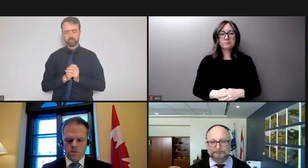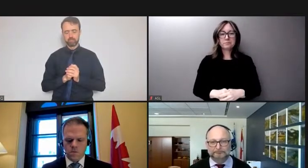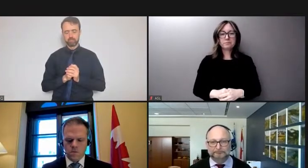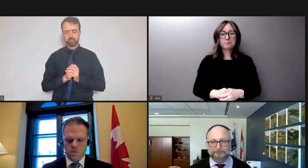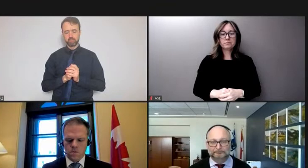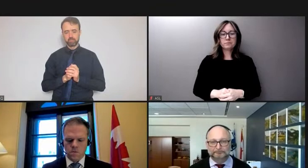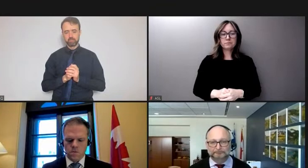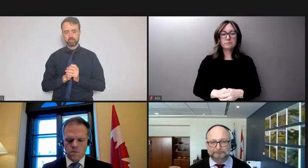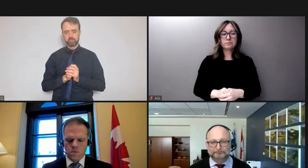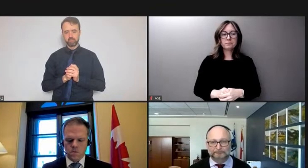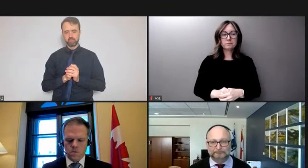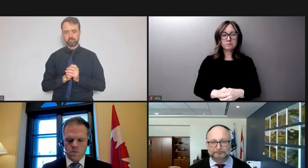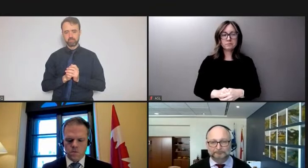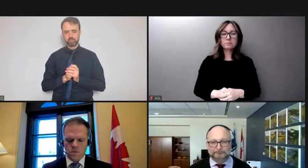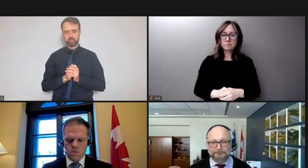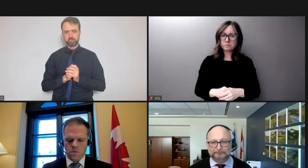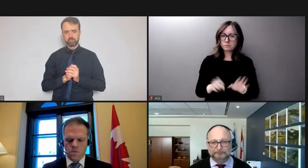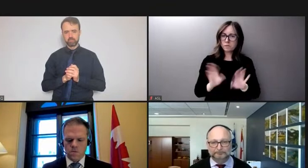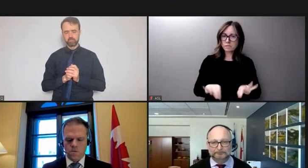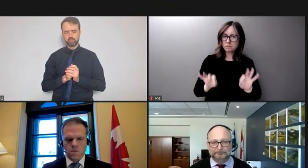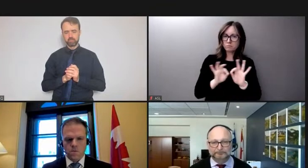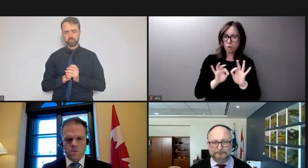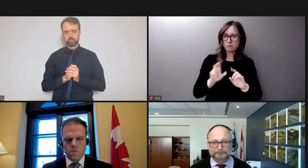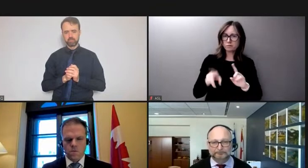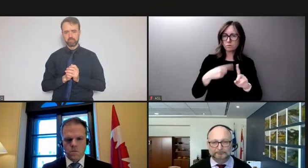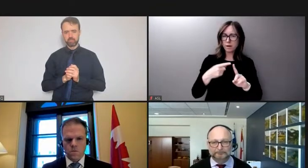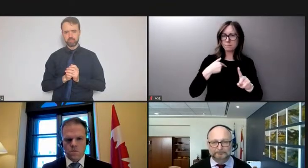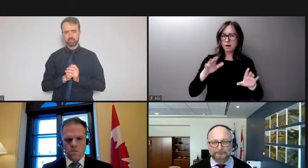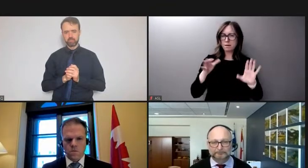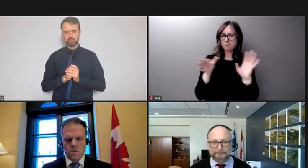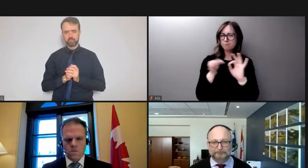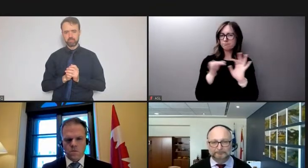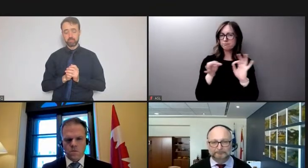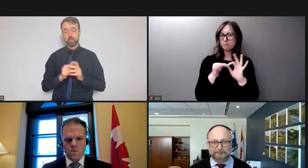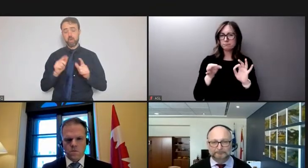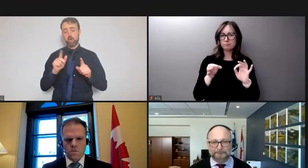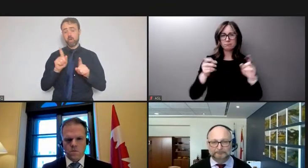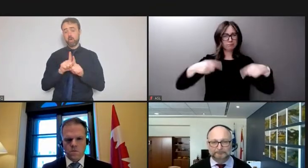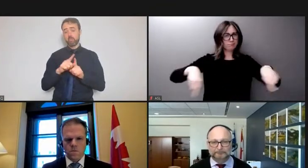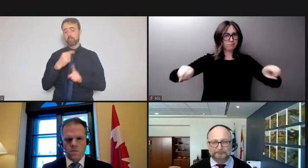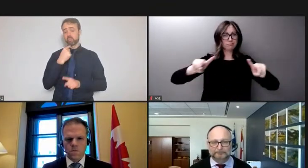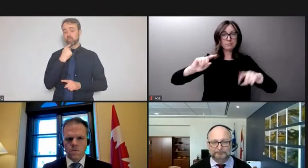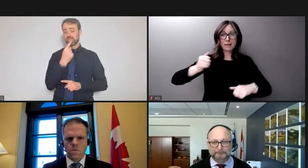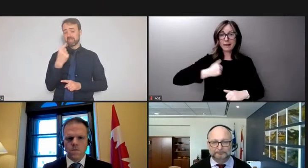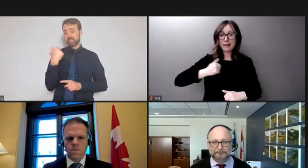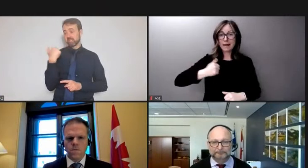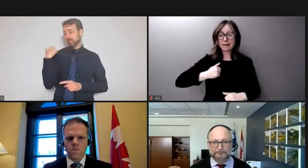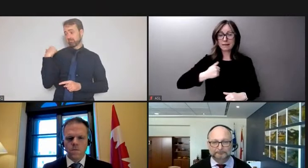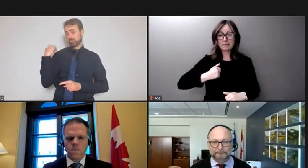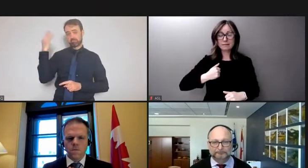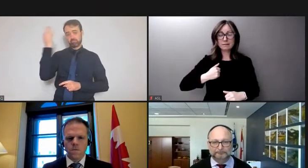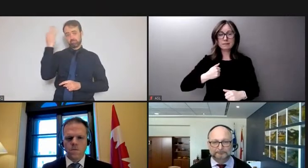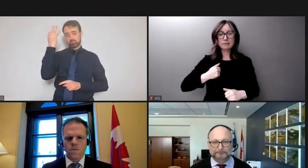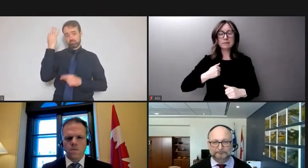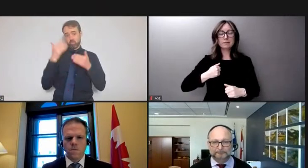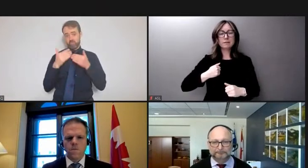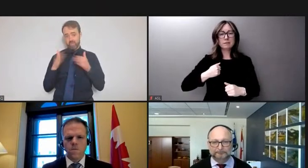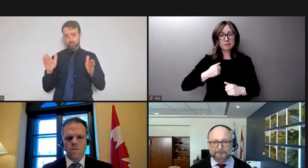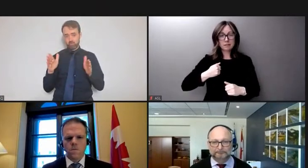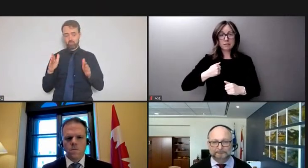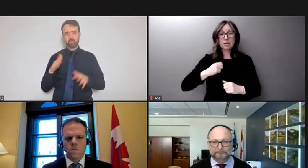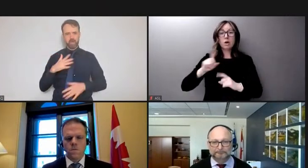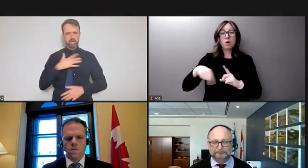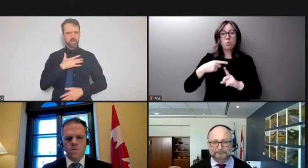it's really important, as I said in my opening remarks, for us as a country, once this is